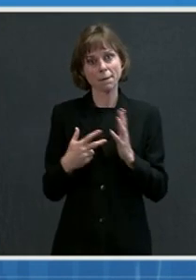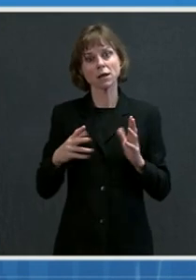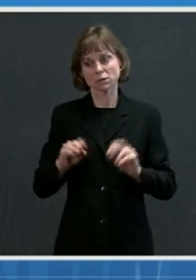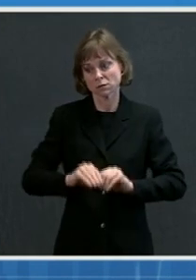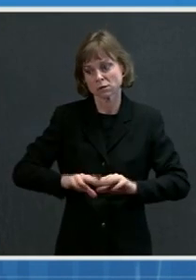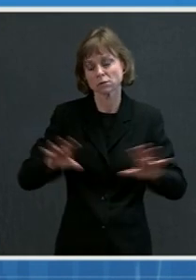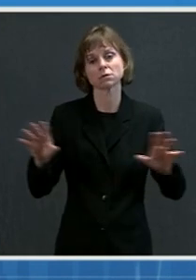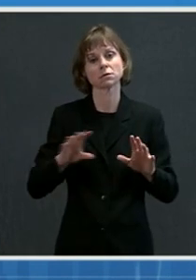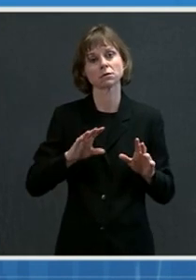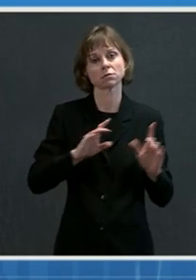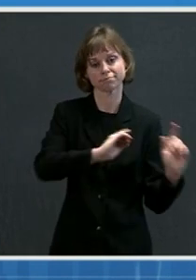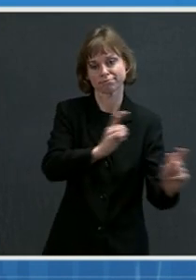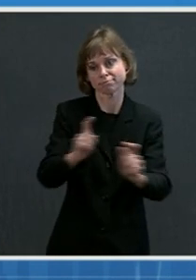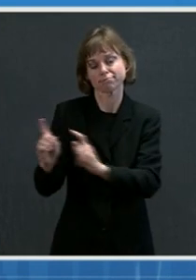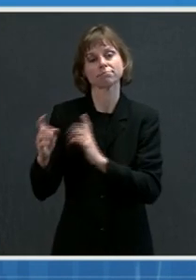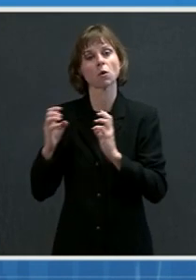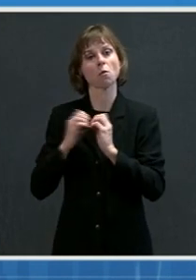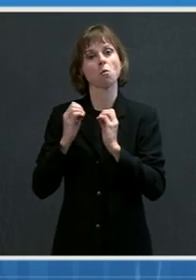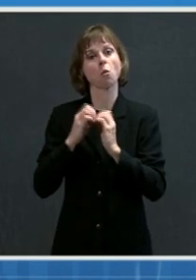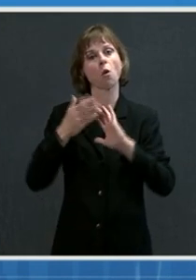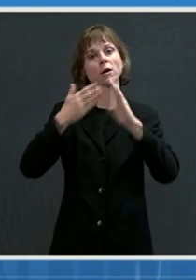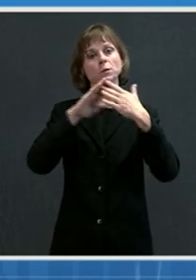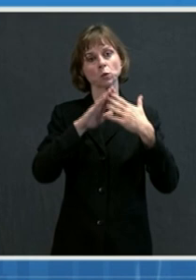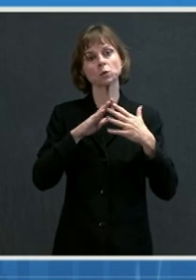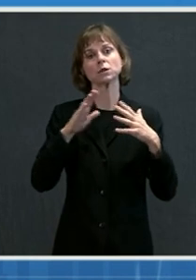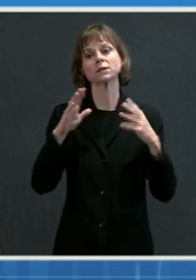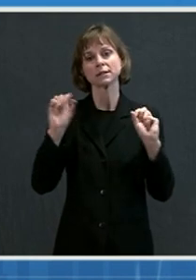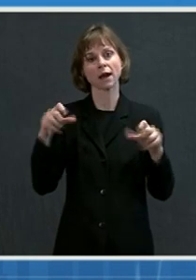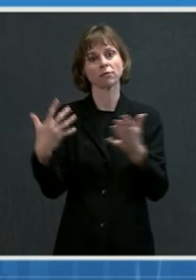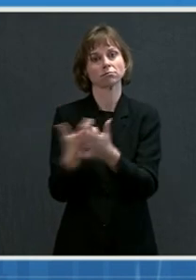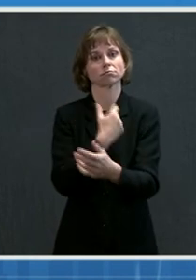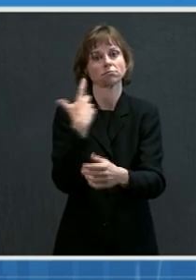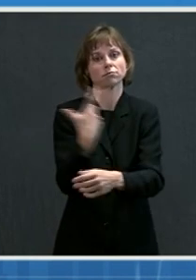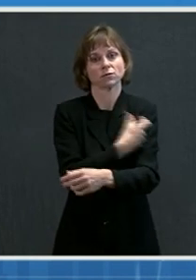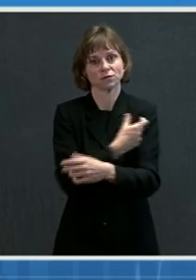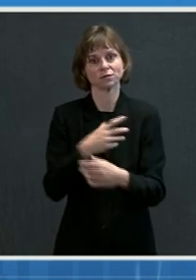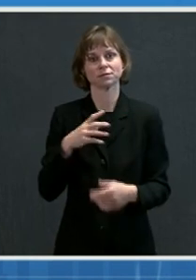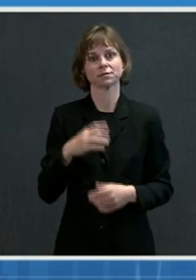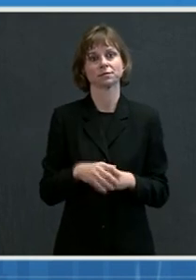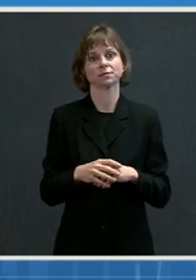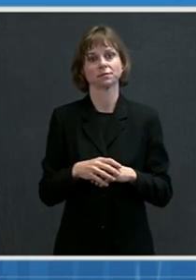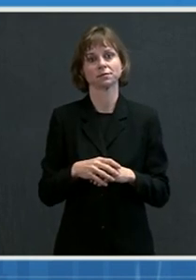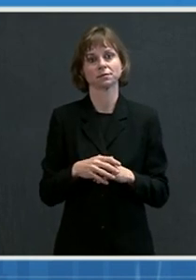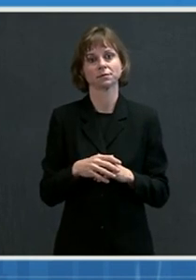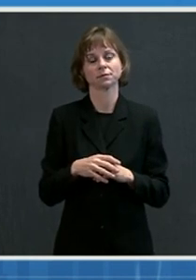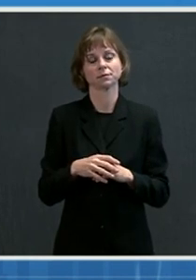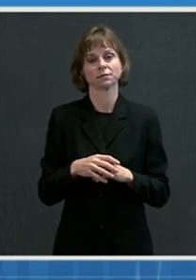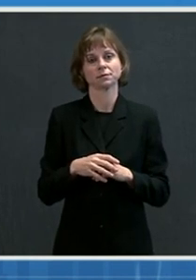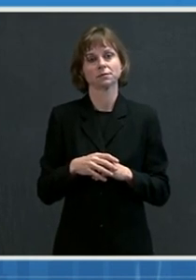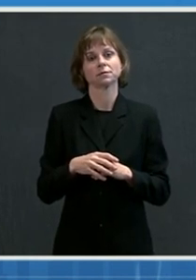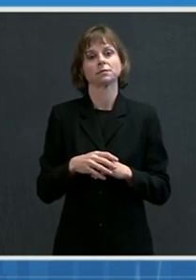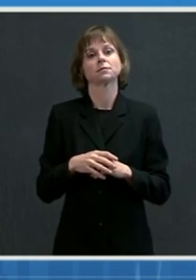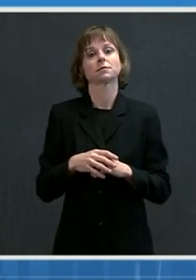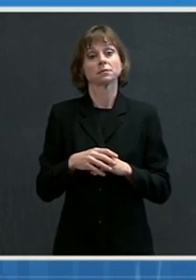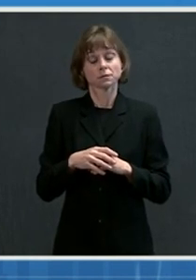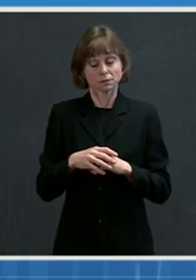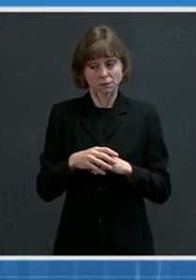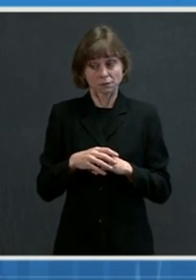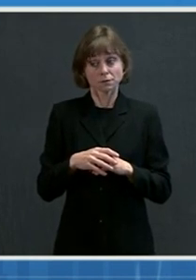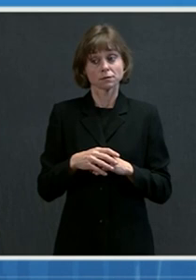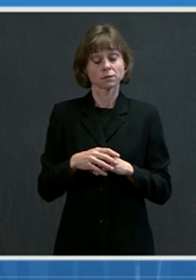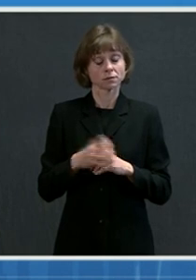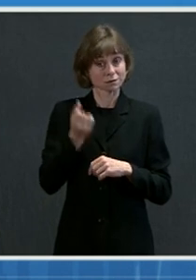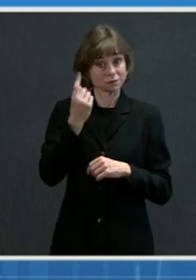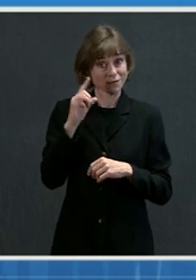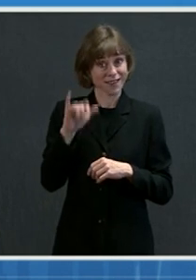communities, making it possible for more people to get vaccinated and protected from COVID-19. And because this vaccine is a